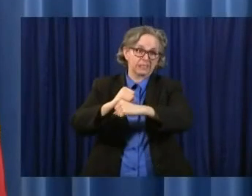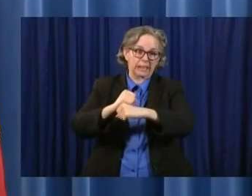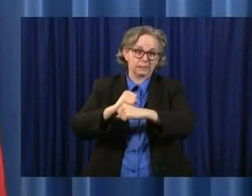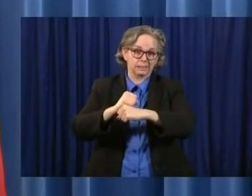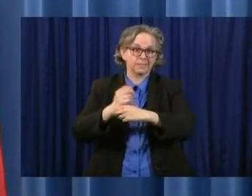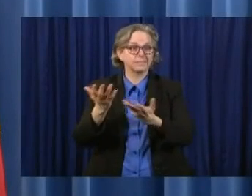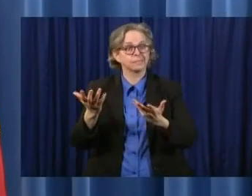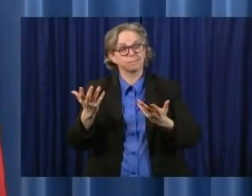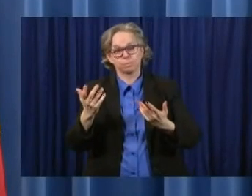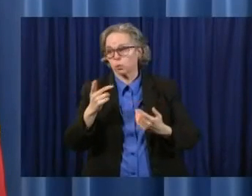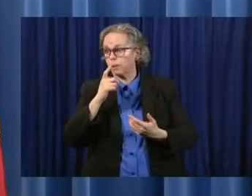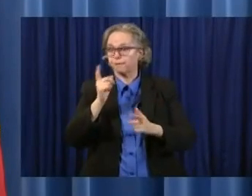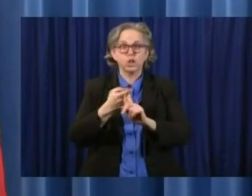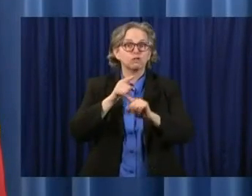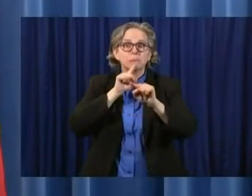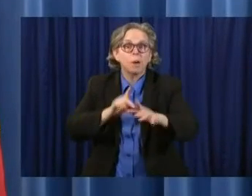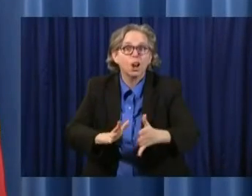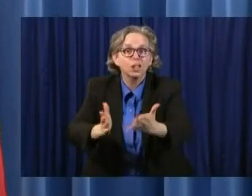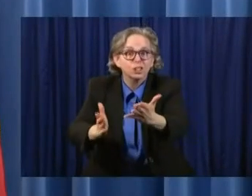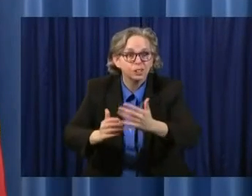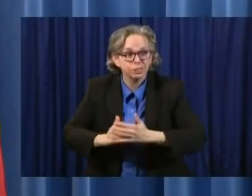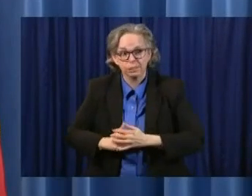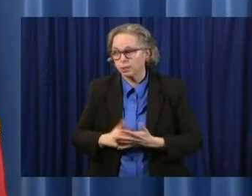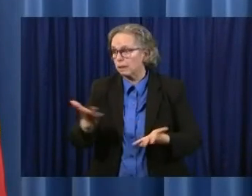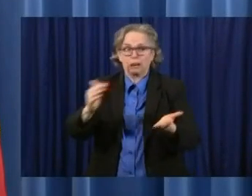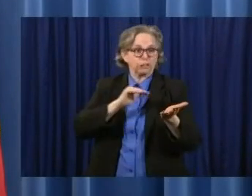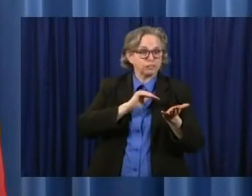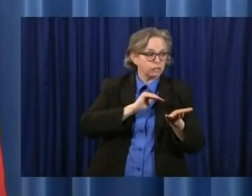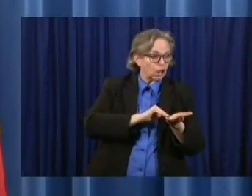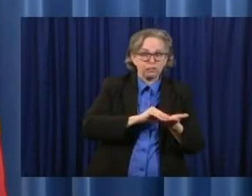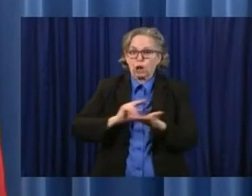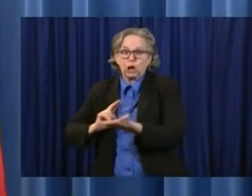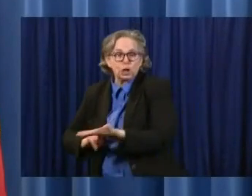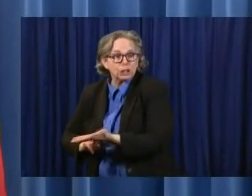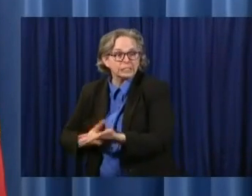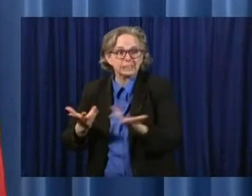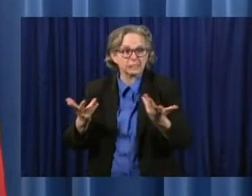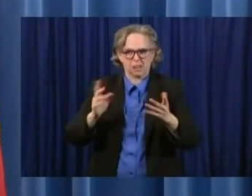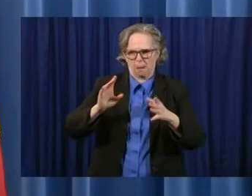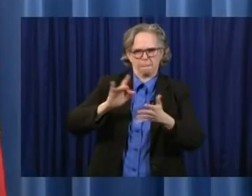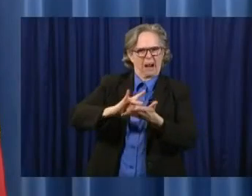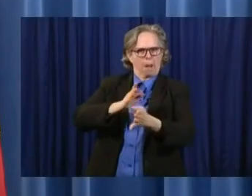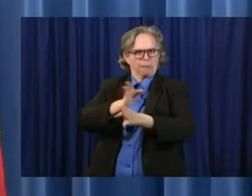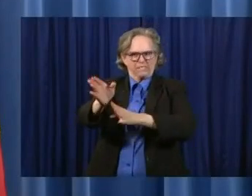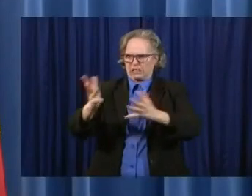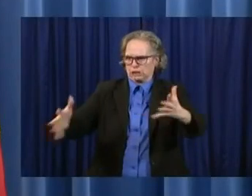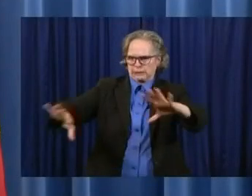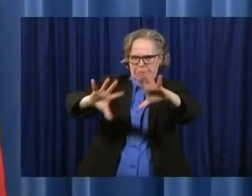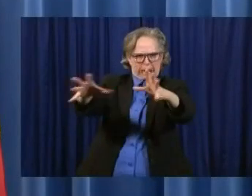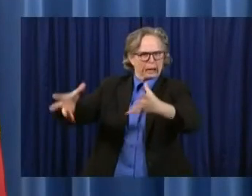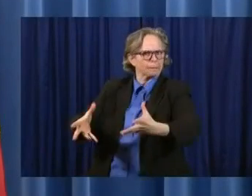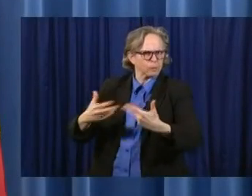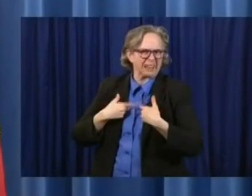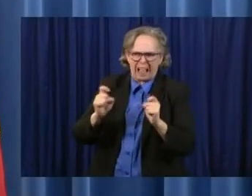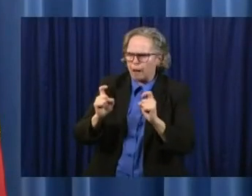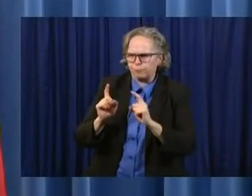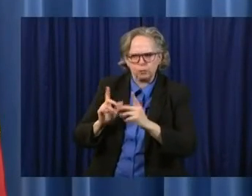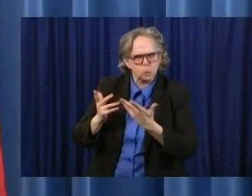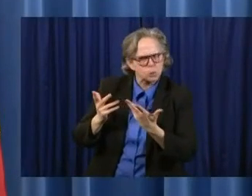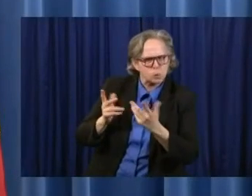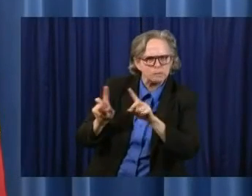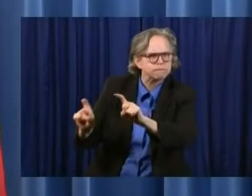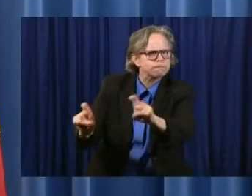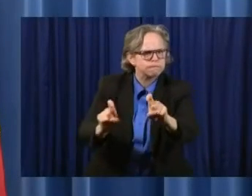This would be our people in the medical community. It's important to remember that testing is only one, of course, response to the virus.